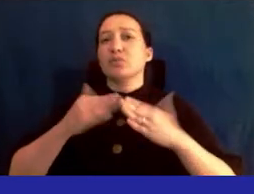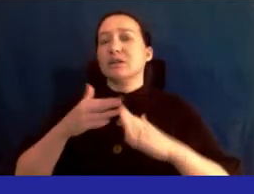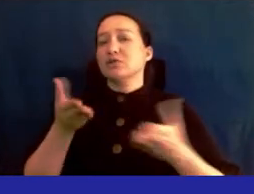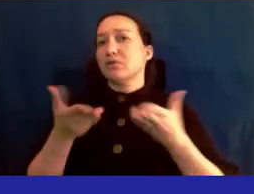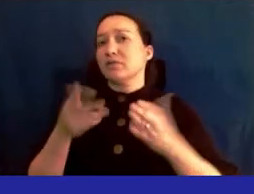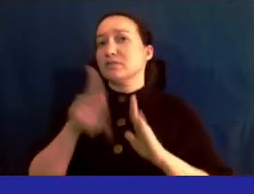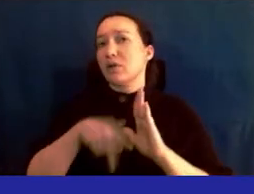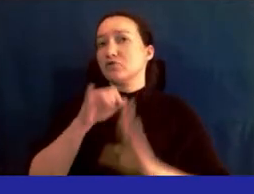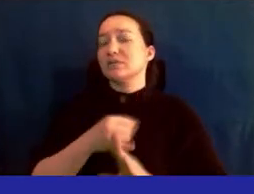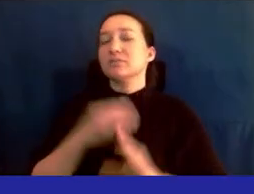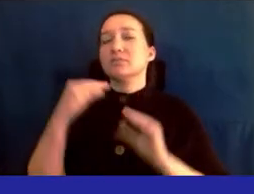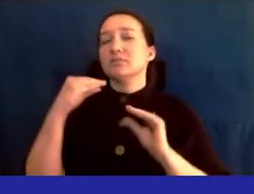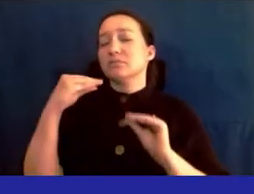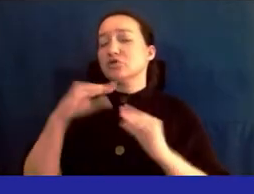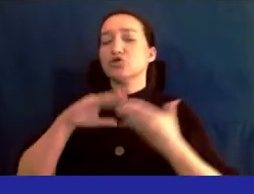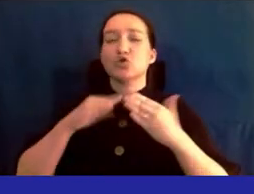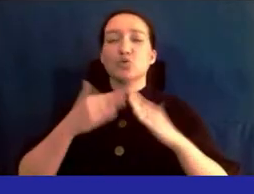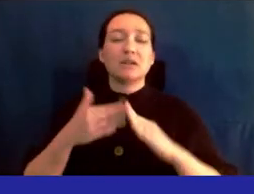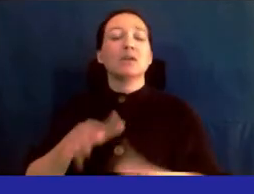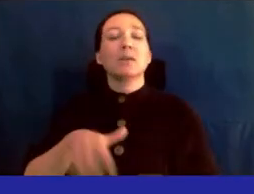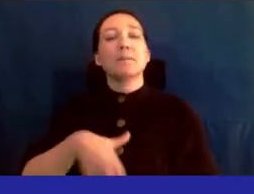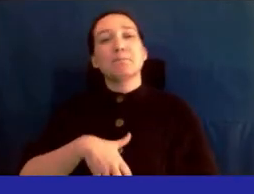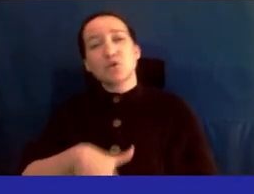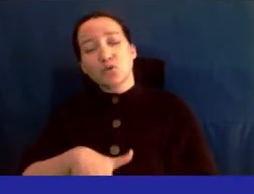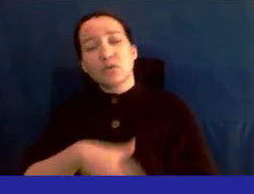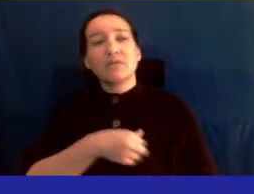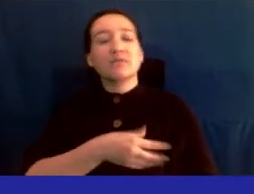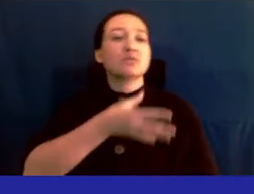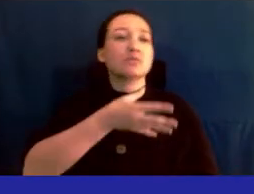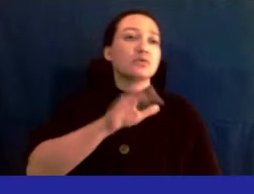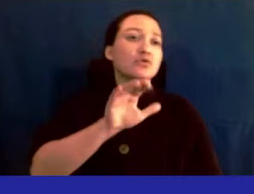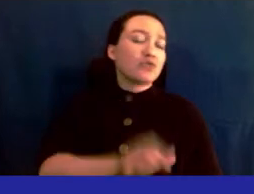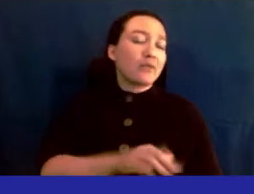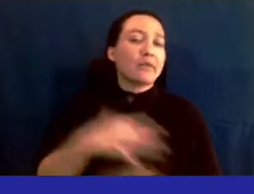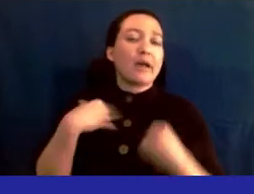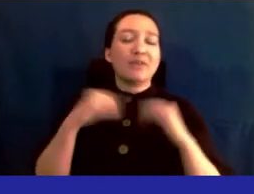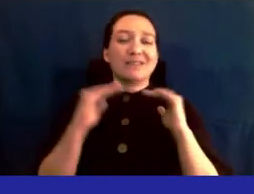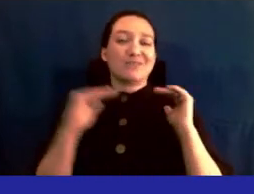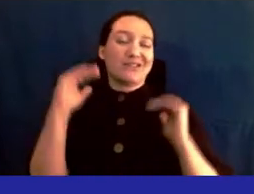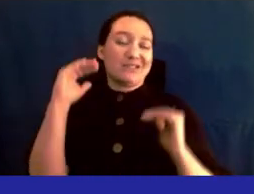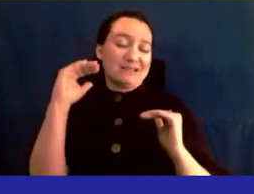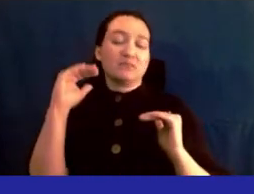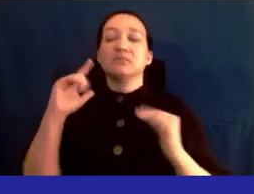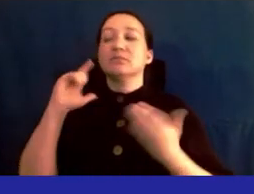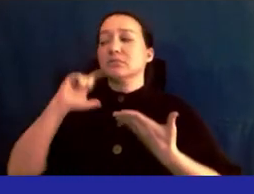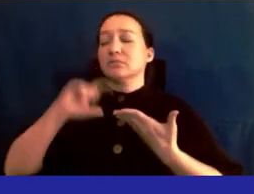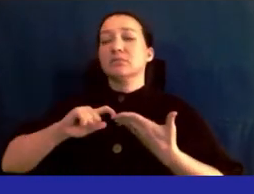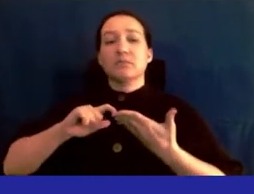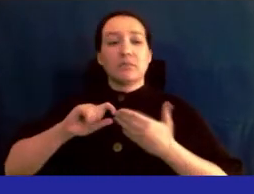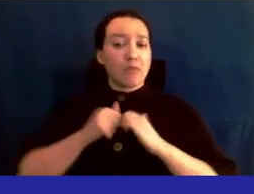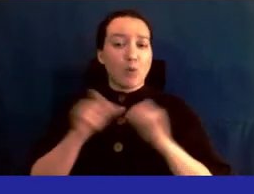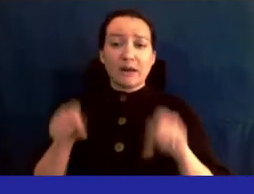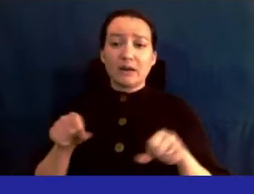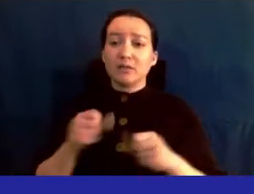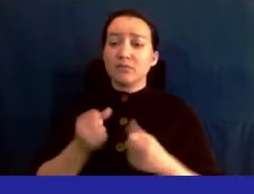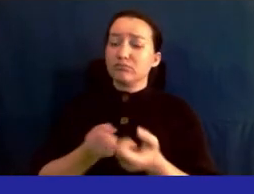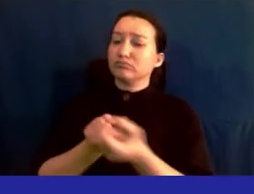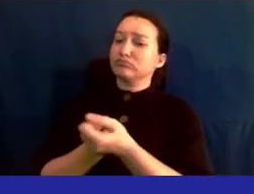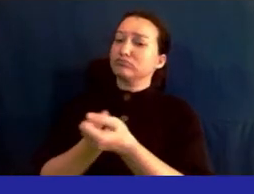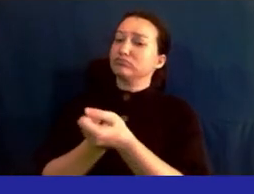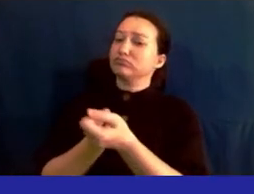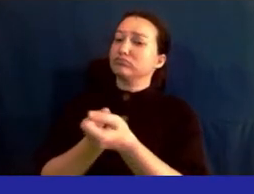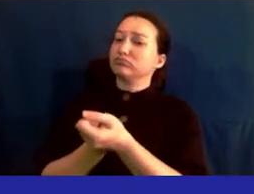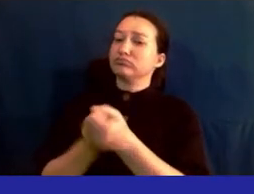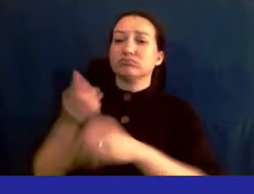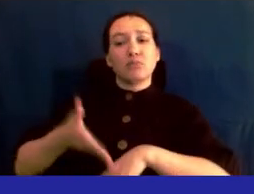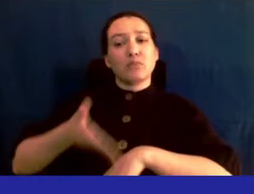which educate community members about maternal and child health disparities, and also address how they can become advocates to